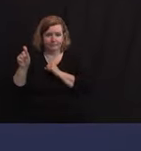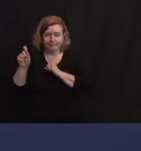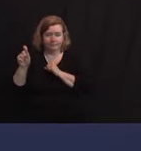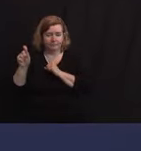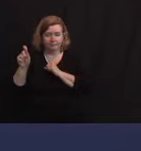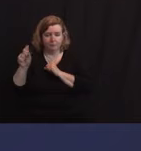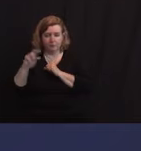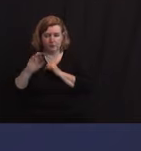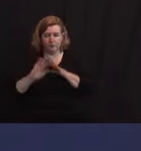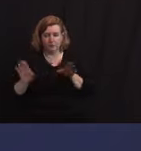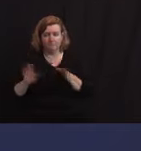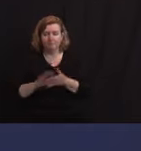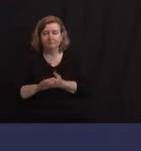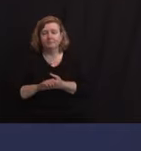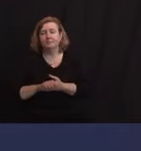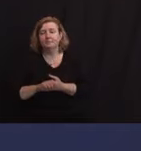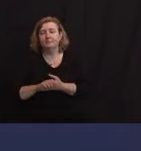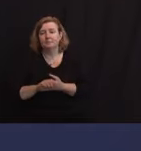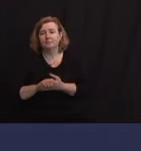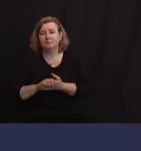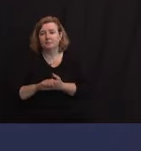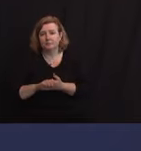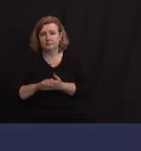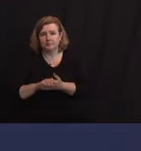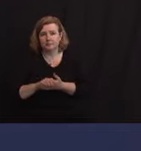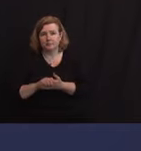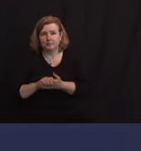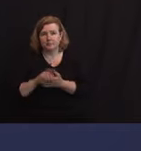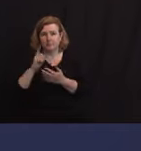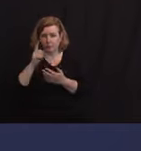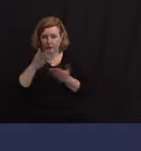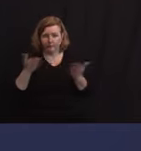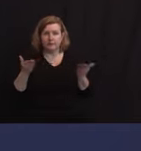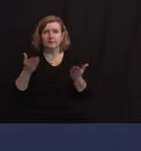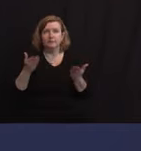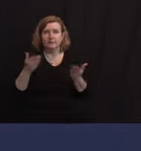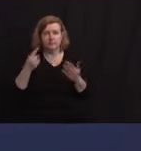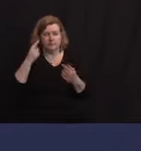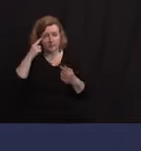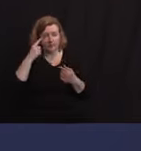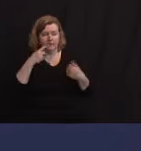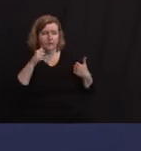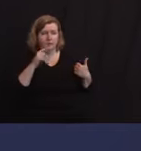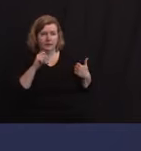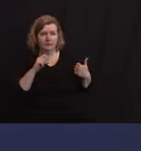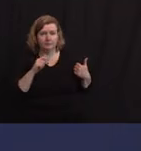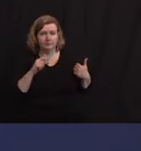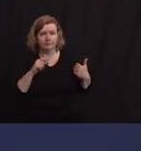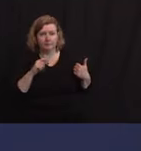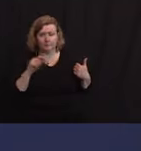I think one of the things that, Pat, I think you and the Attorney General and